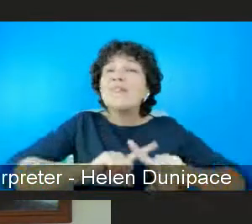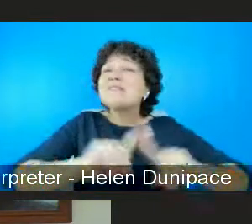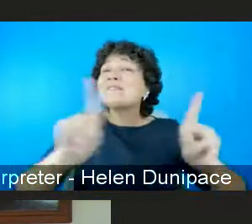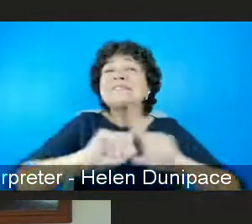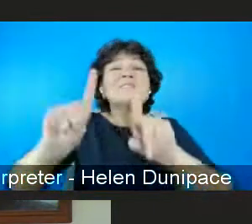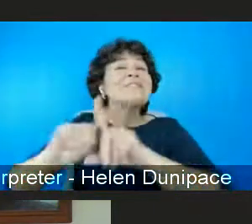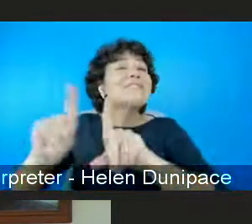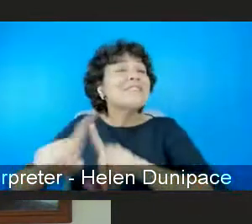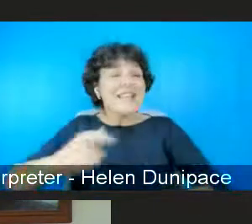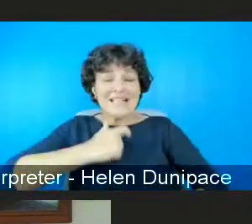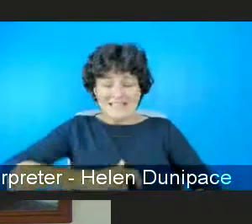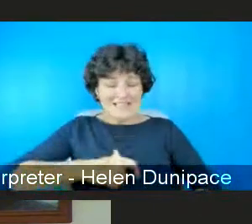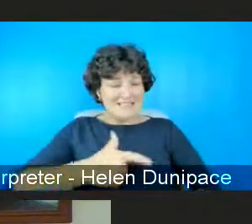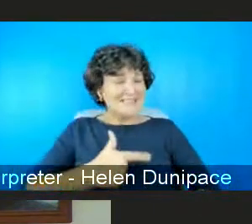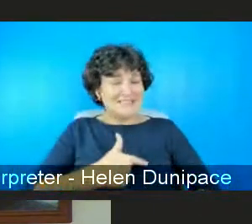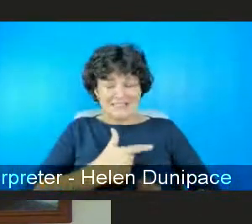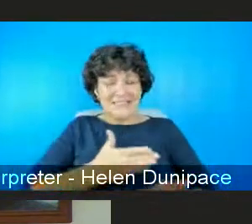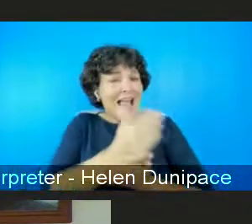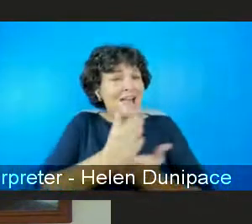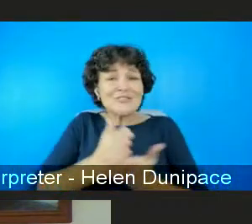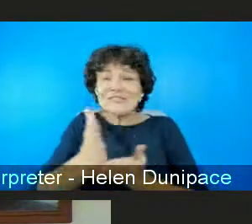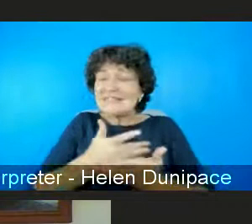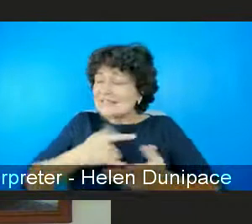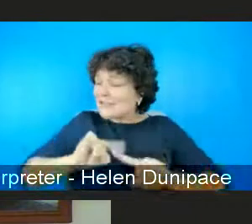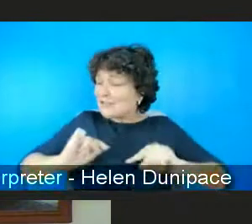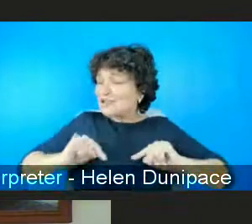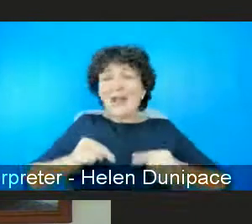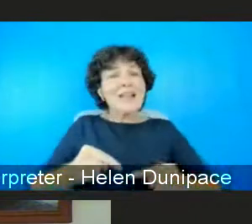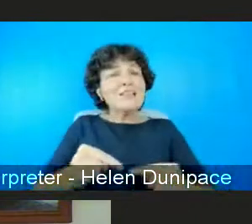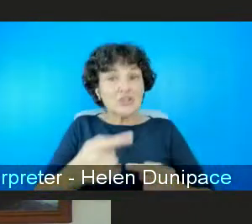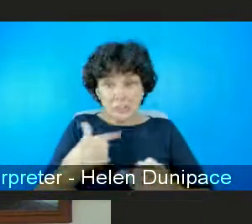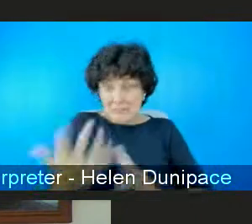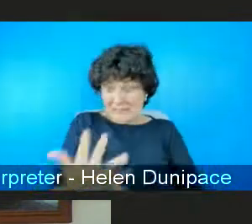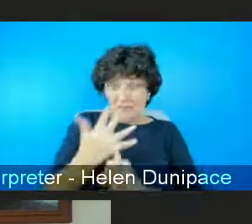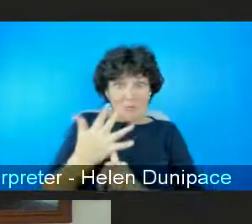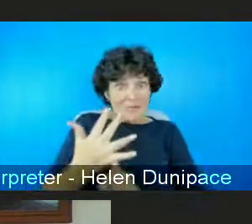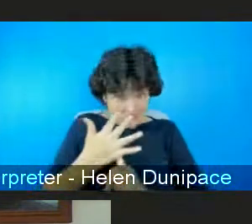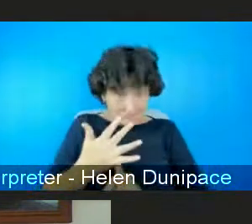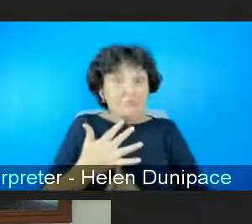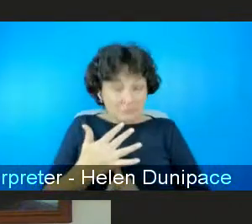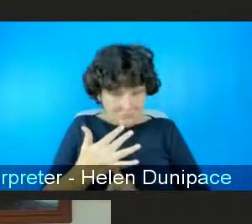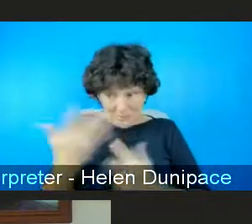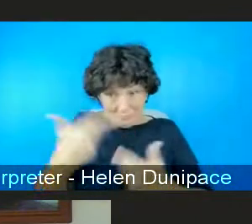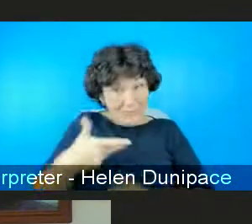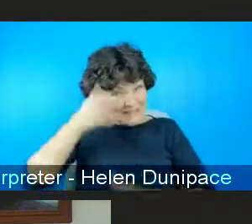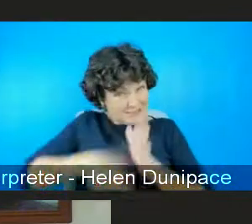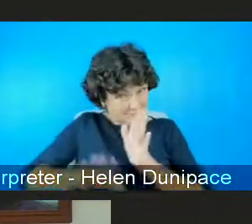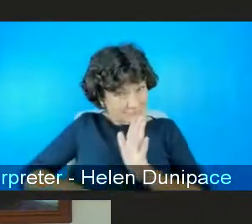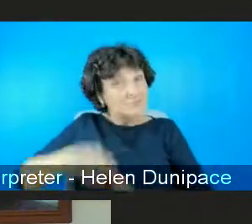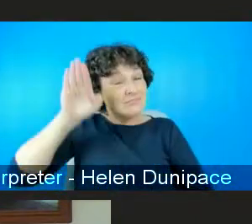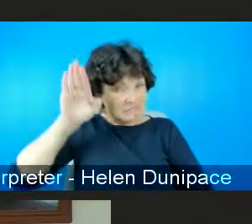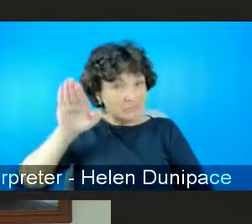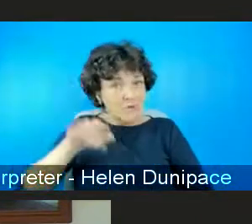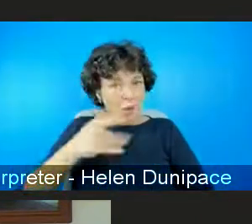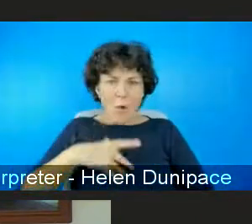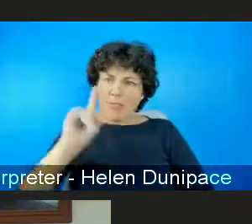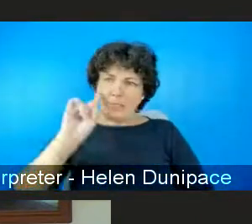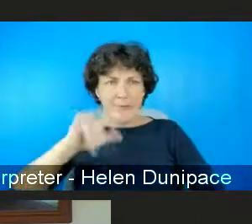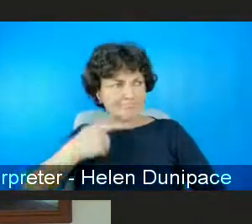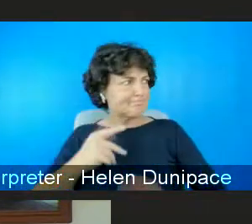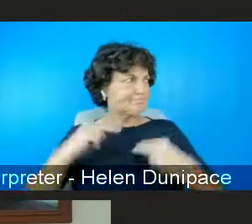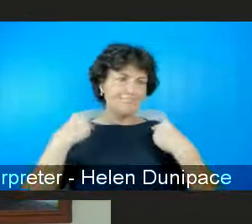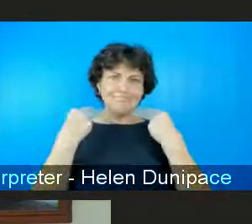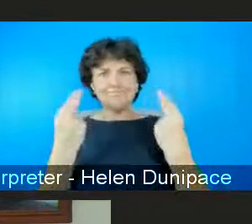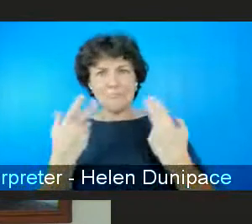um and challenges um and discrimination that they experience um more visible in the system